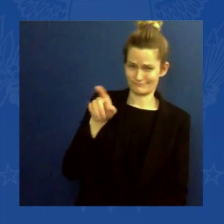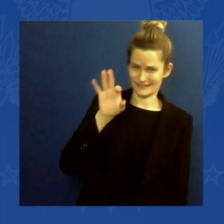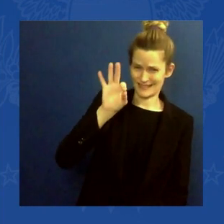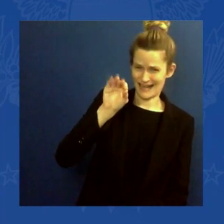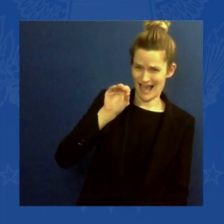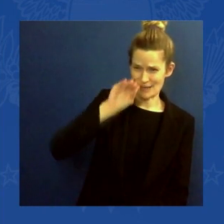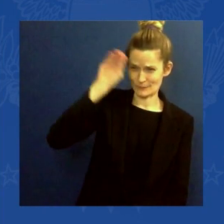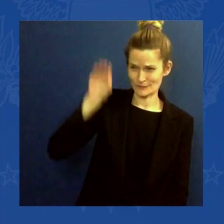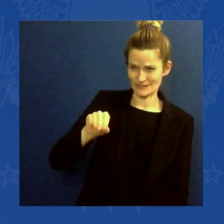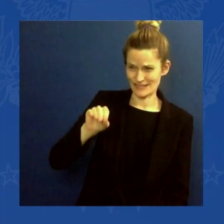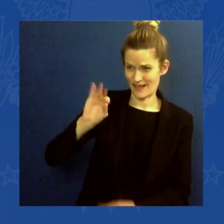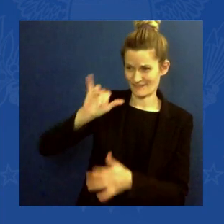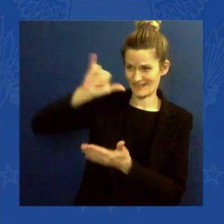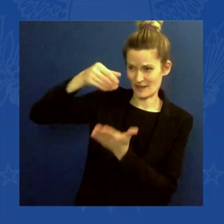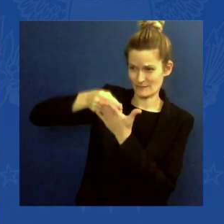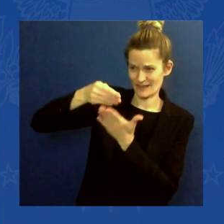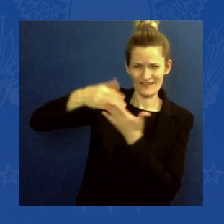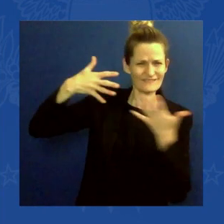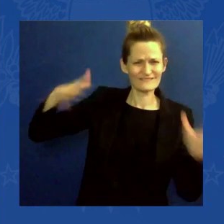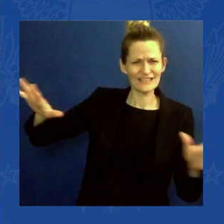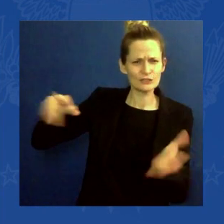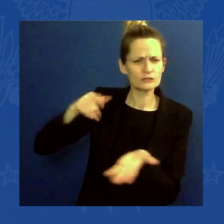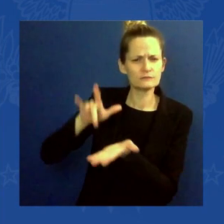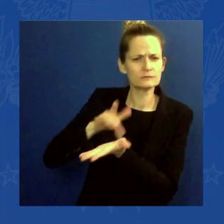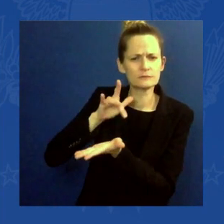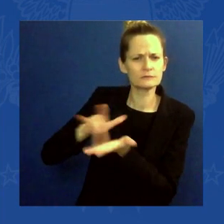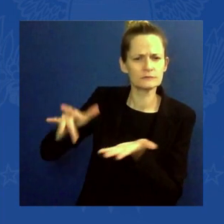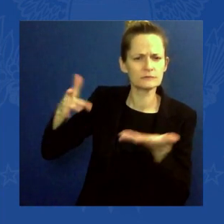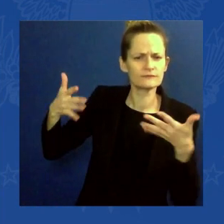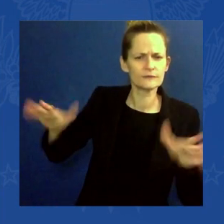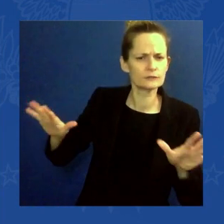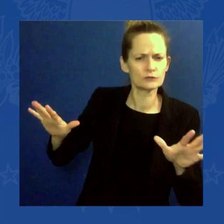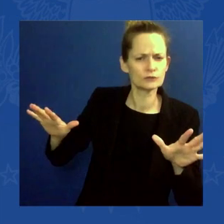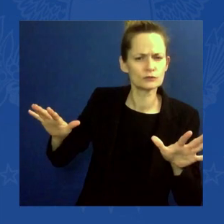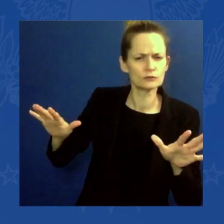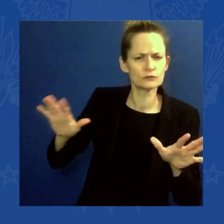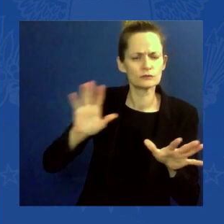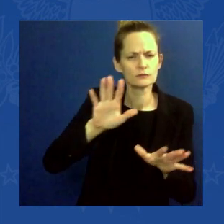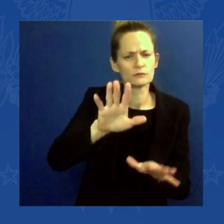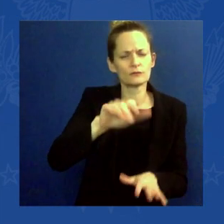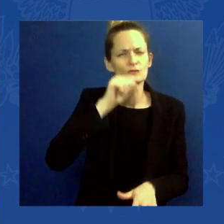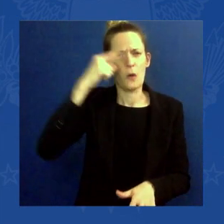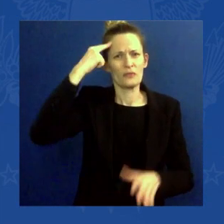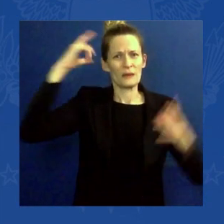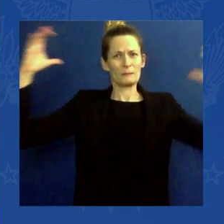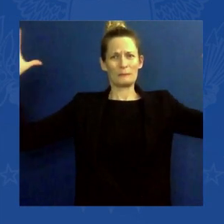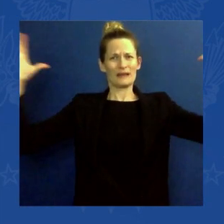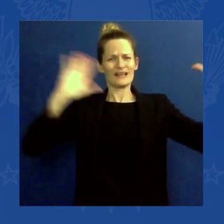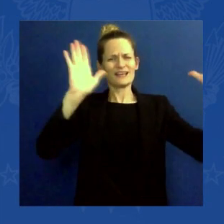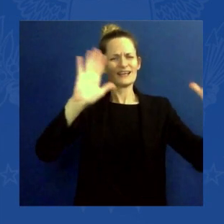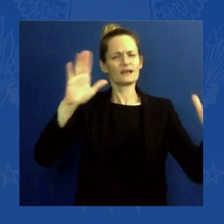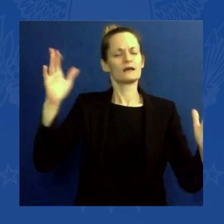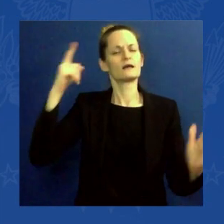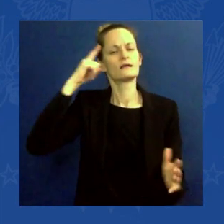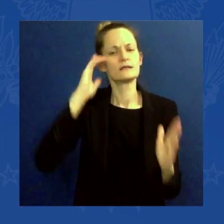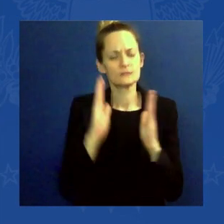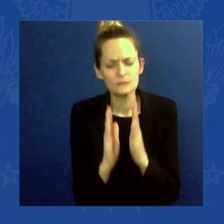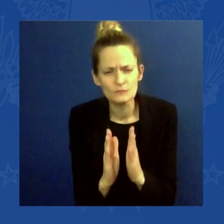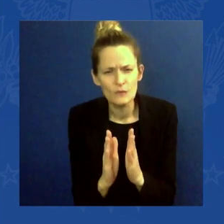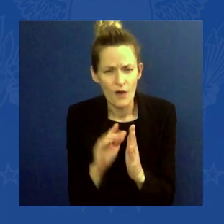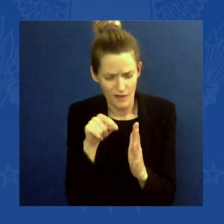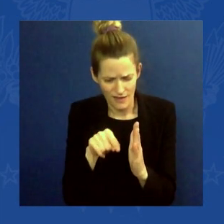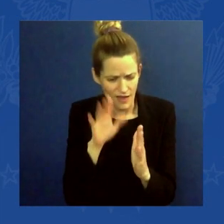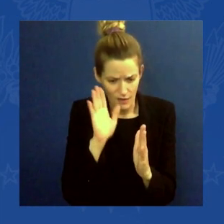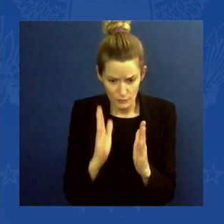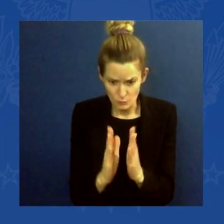have to think big. Thinking small is a prescription for disaster. We're going to get this done. This